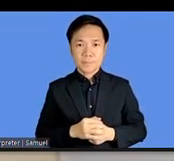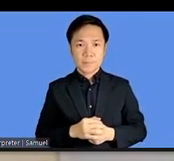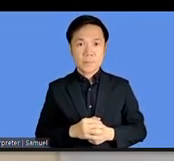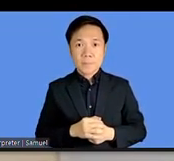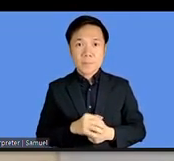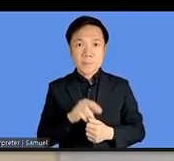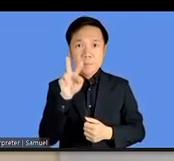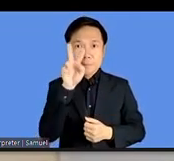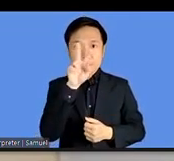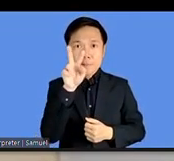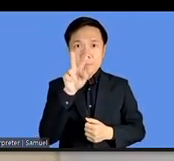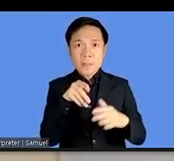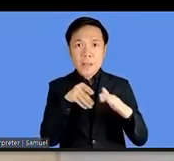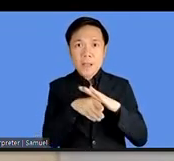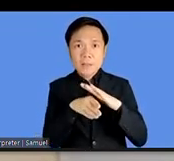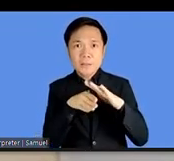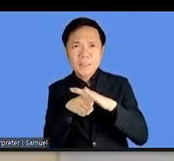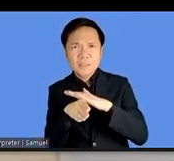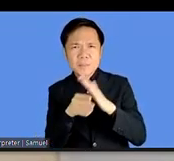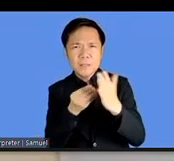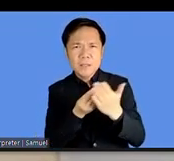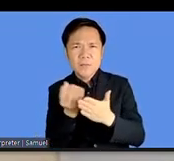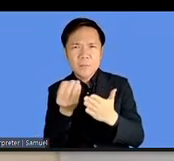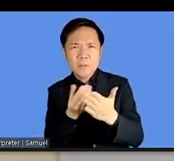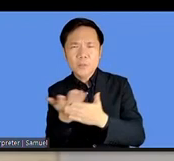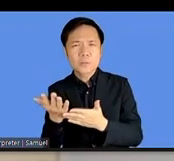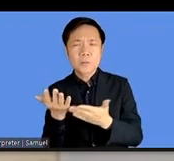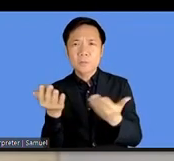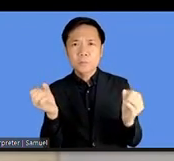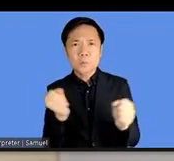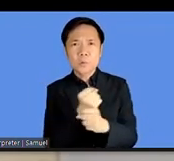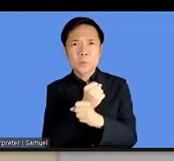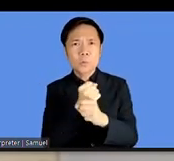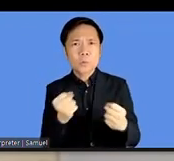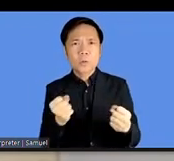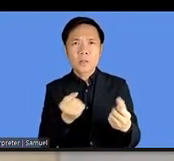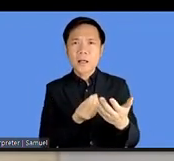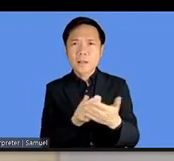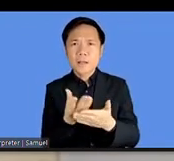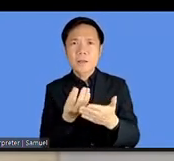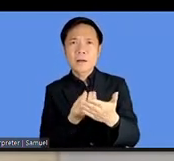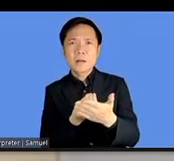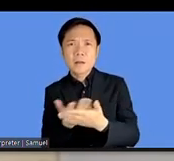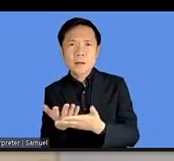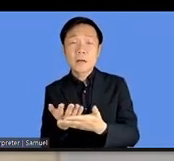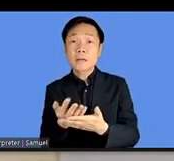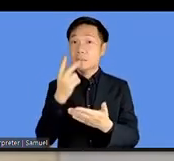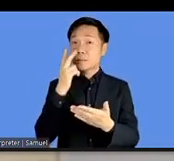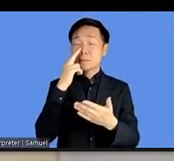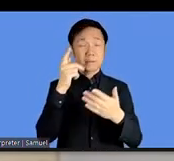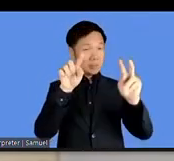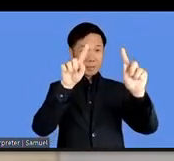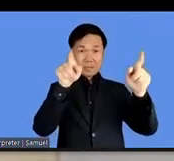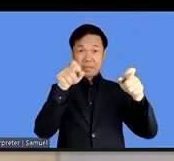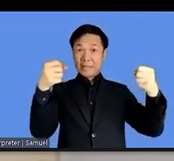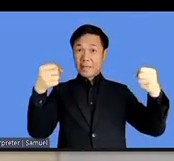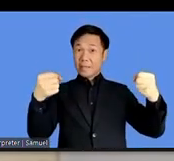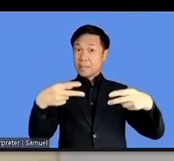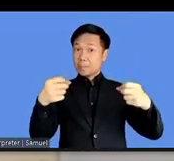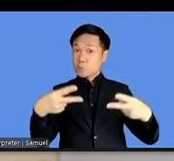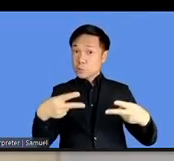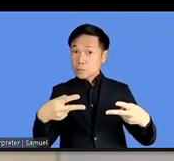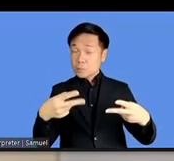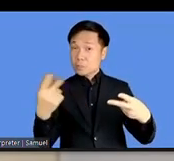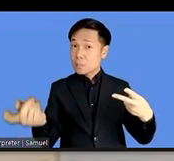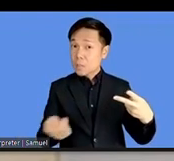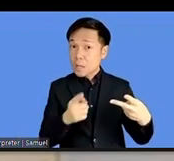accessibility information and to find out for example if all the sessions will be captioned if all the sessions will have